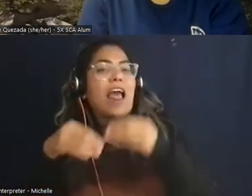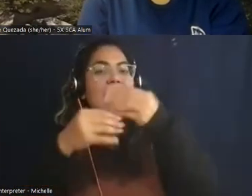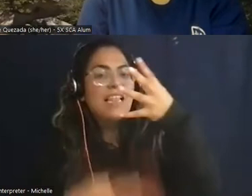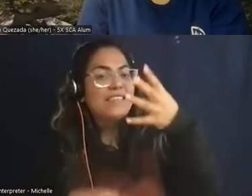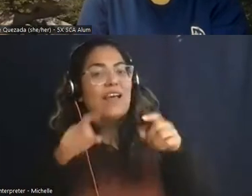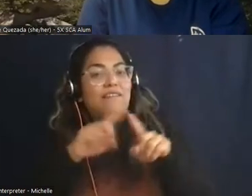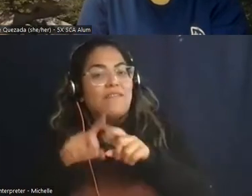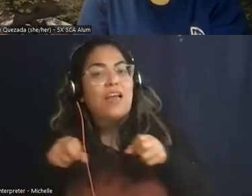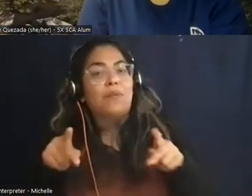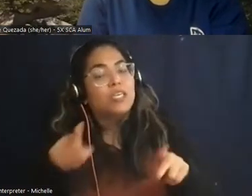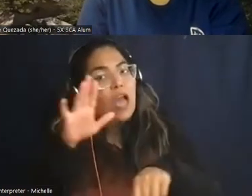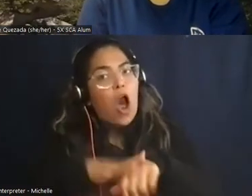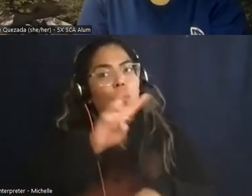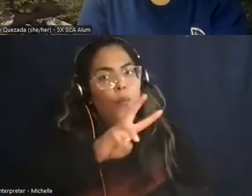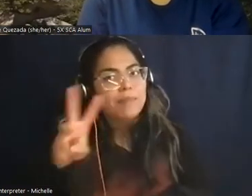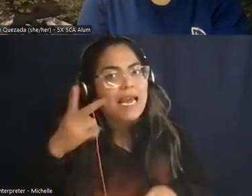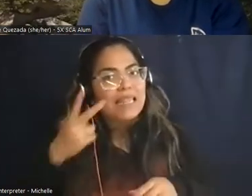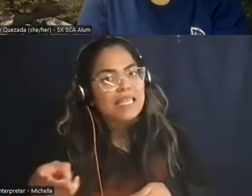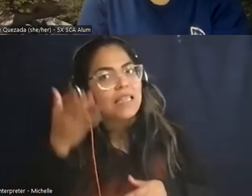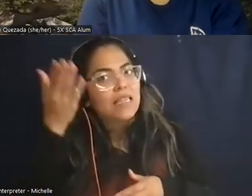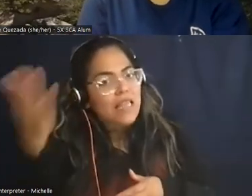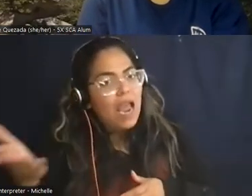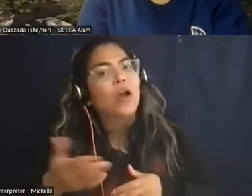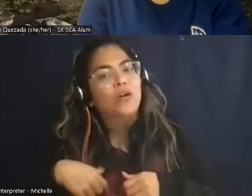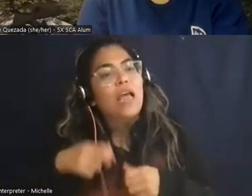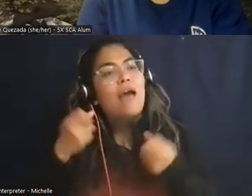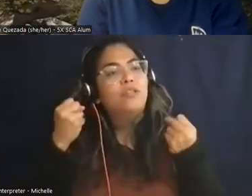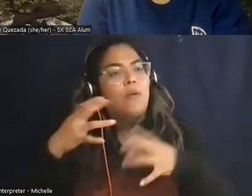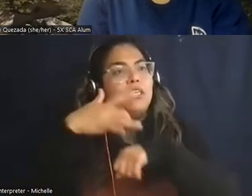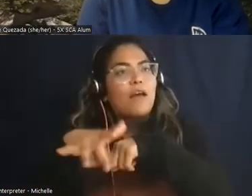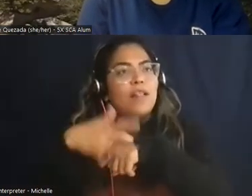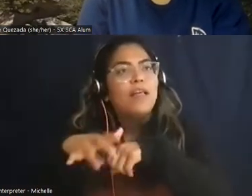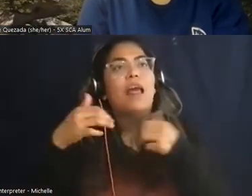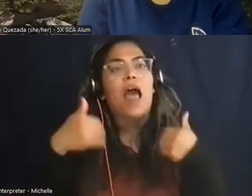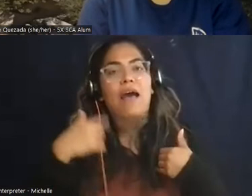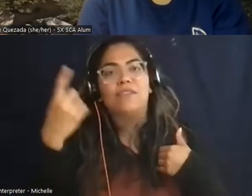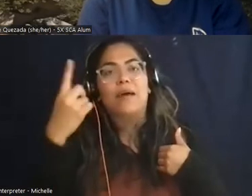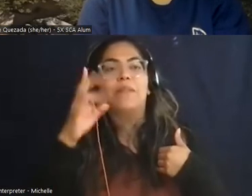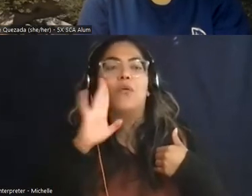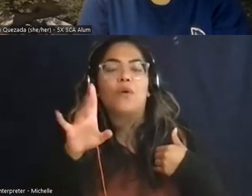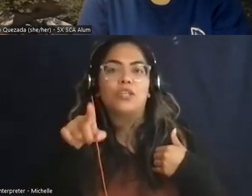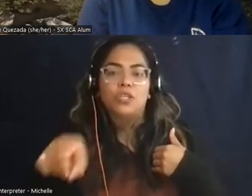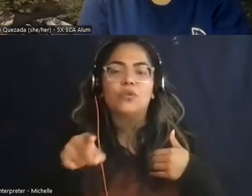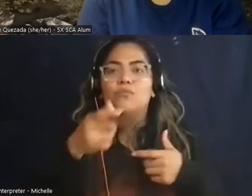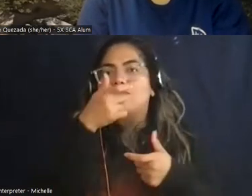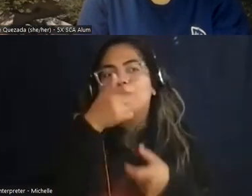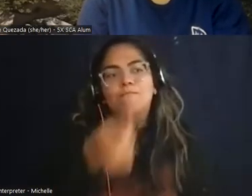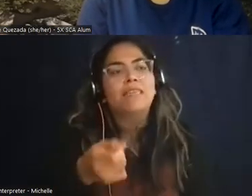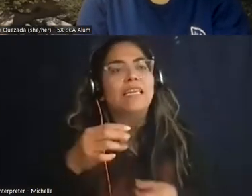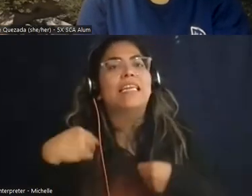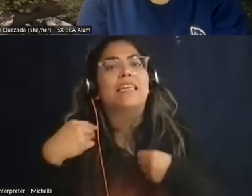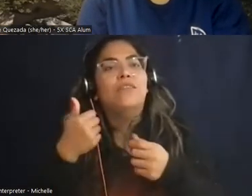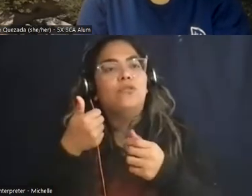site and look around and there's so much available there's got to be something that really sparks your interest and give it a